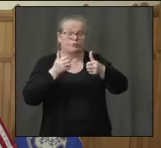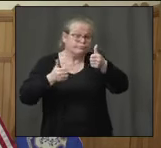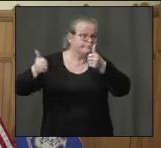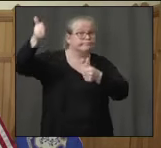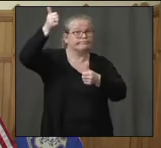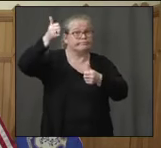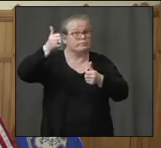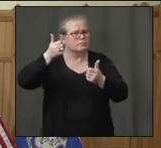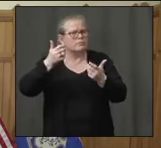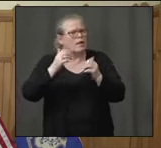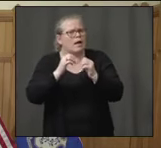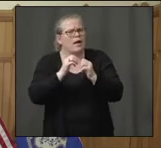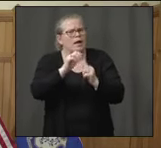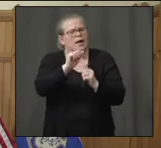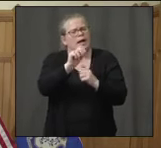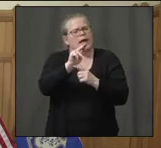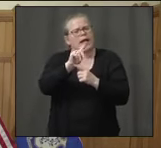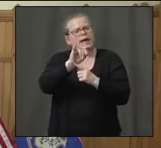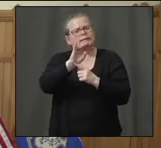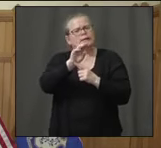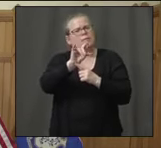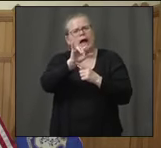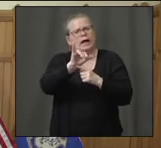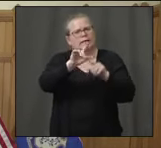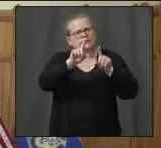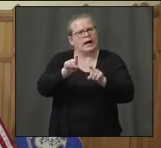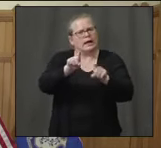will fit into the reopened Connecticut